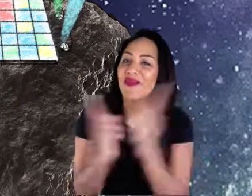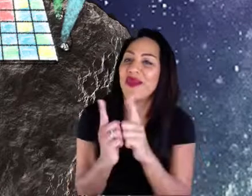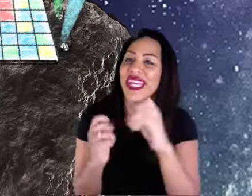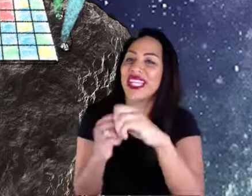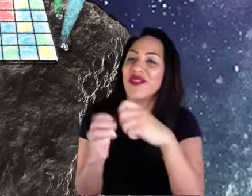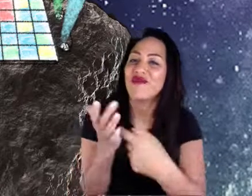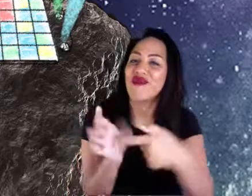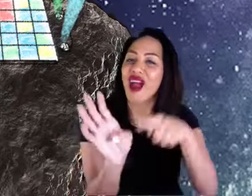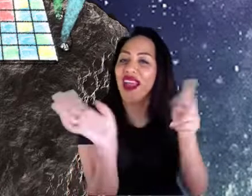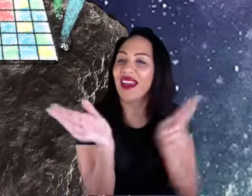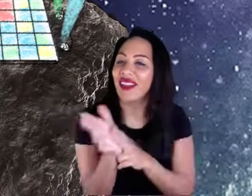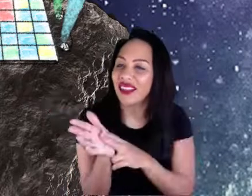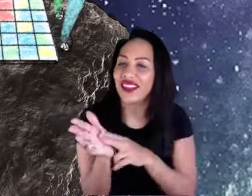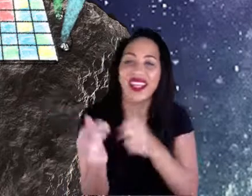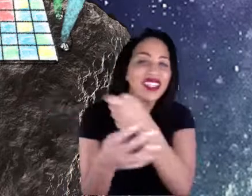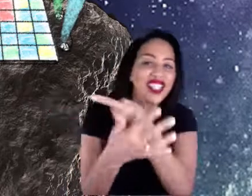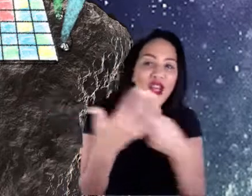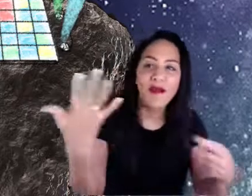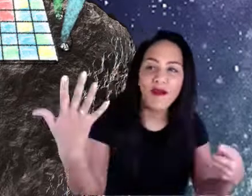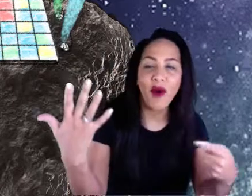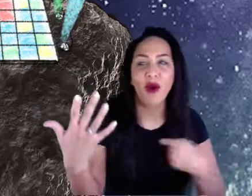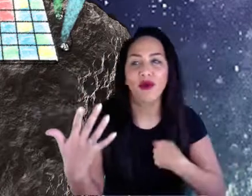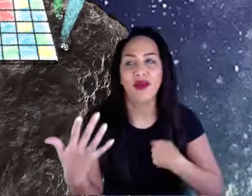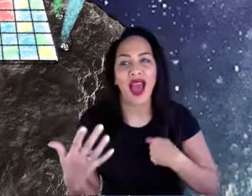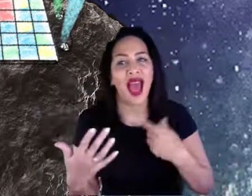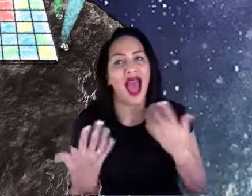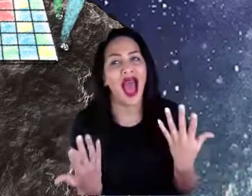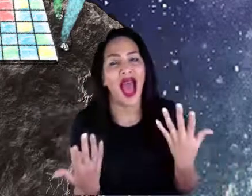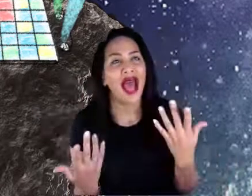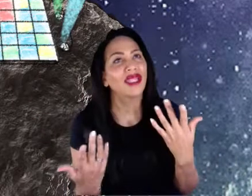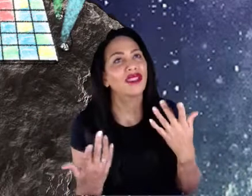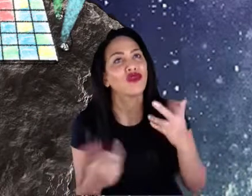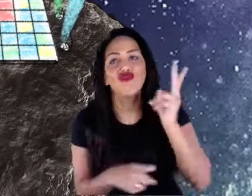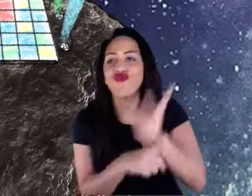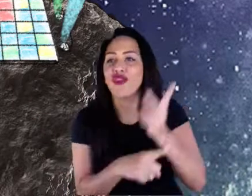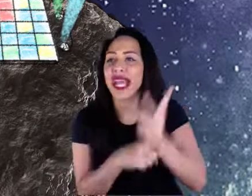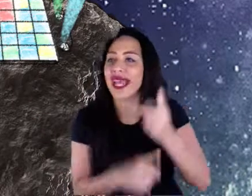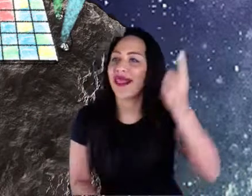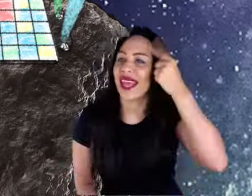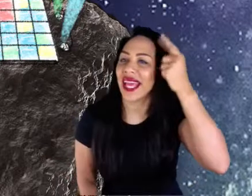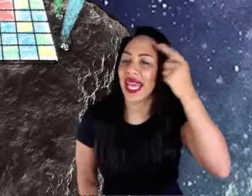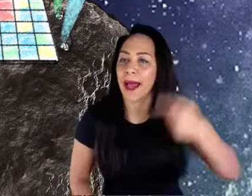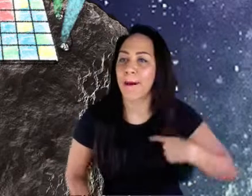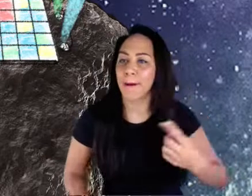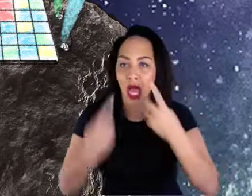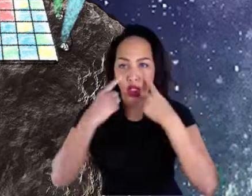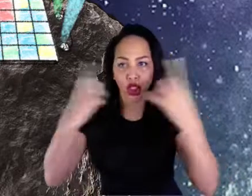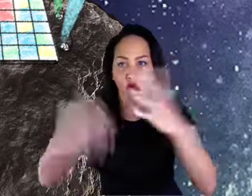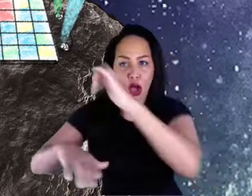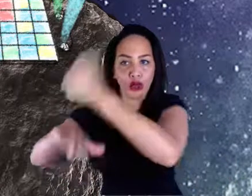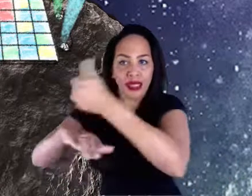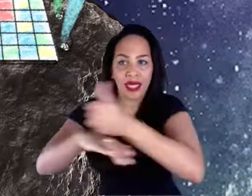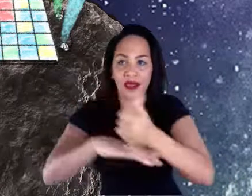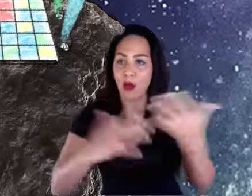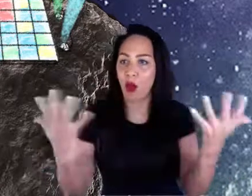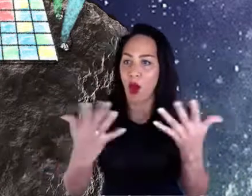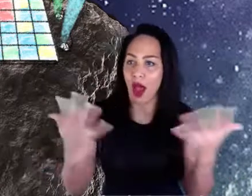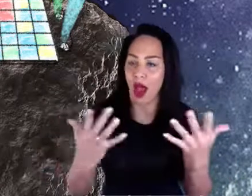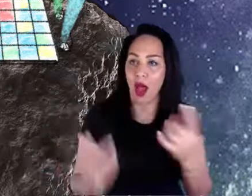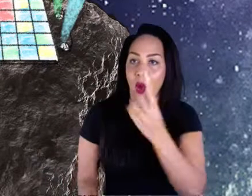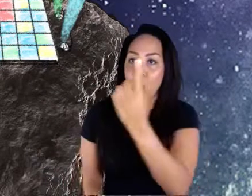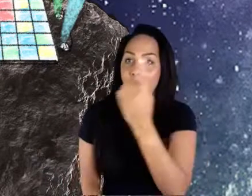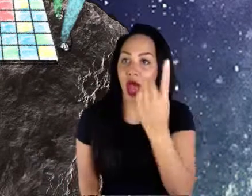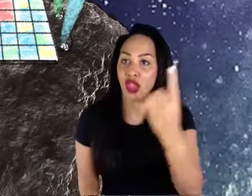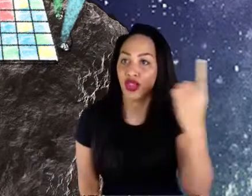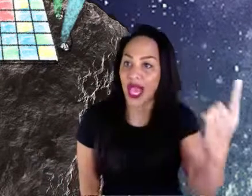for me how how and where I put on a show. And so we did do one. We had 111 people come to our R